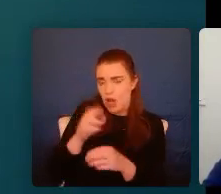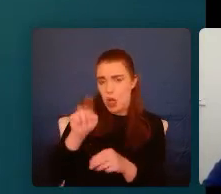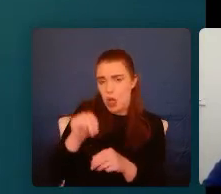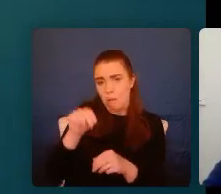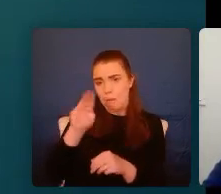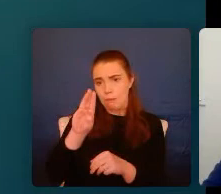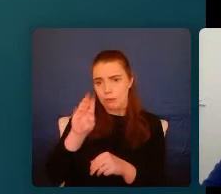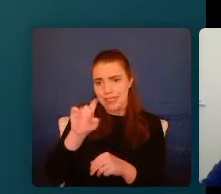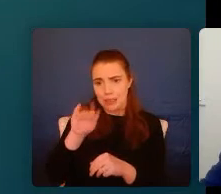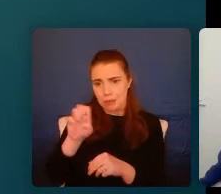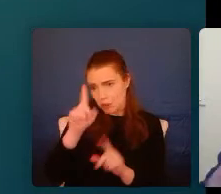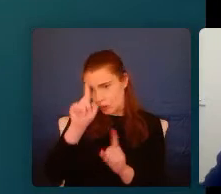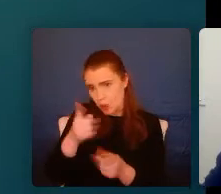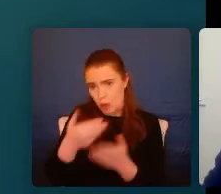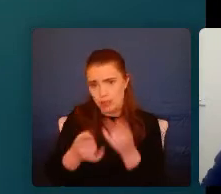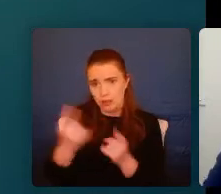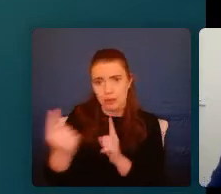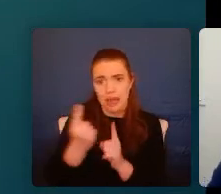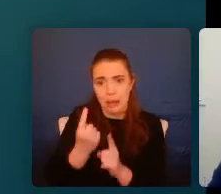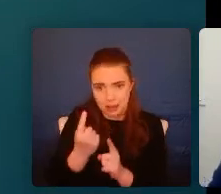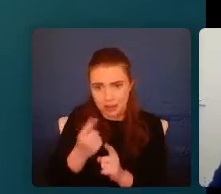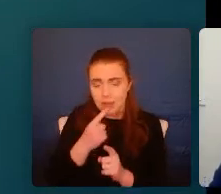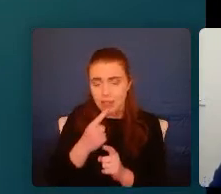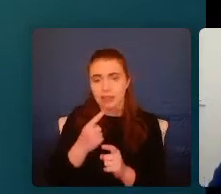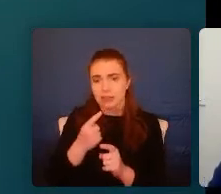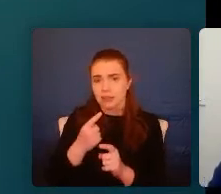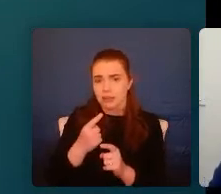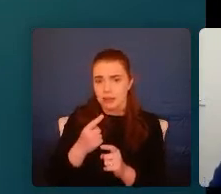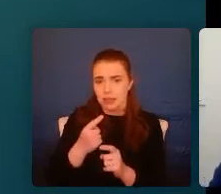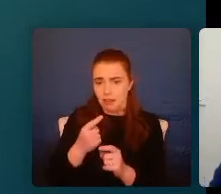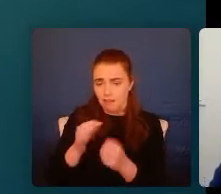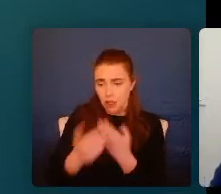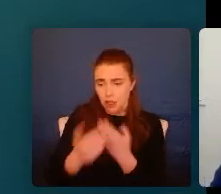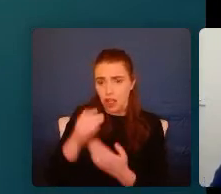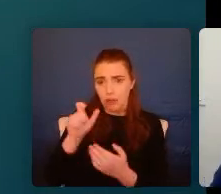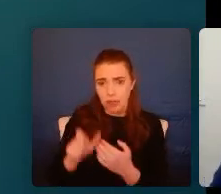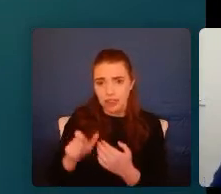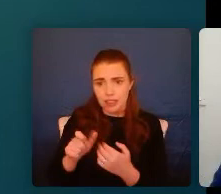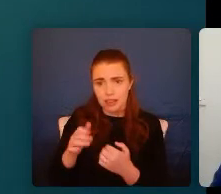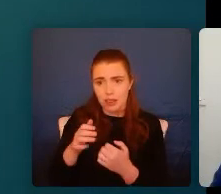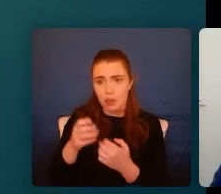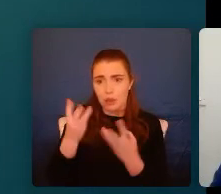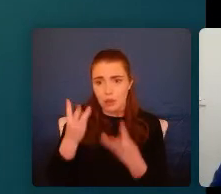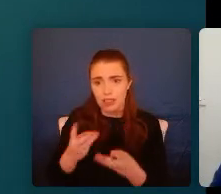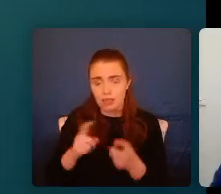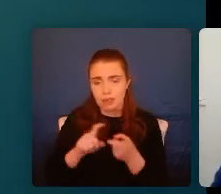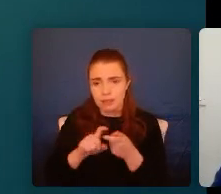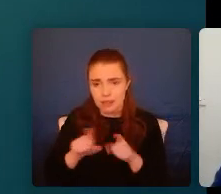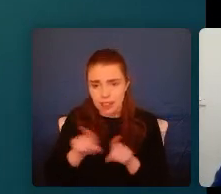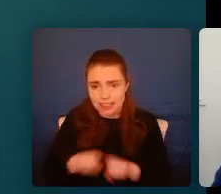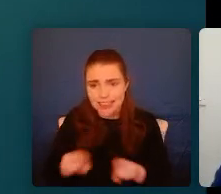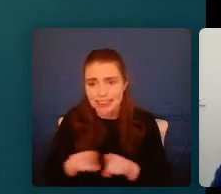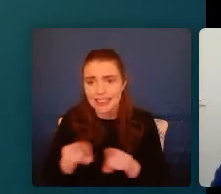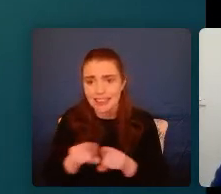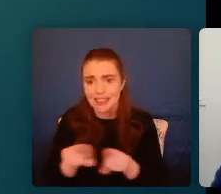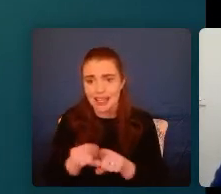So we need to sometimes, despite the young person's response, is to try and be as consistent as we can. And that can be difficult for adults